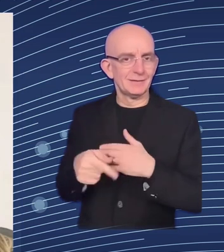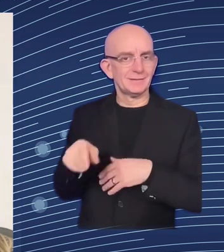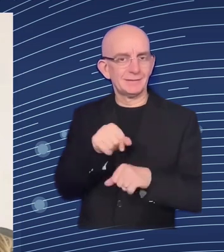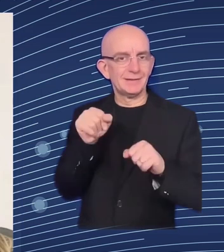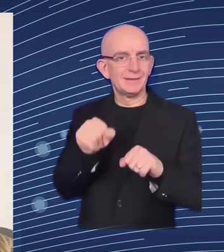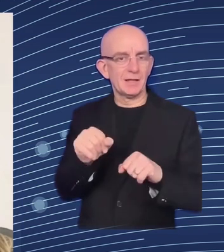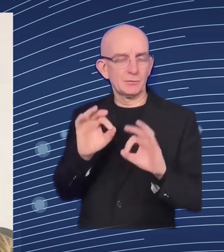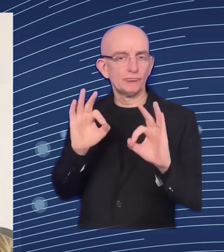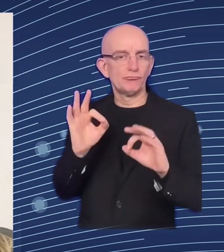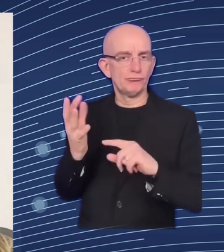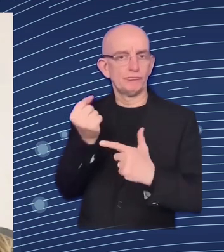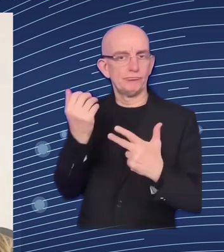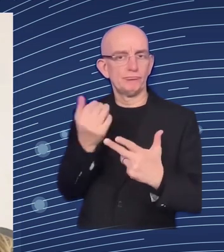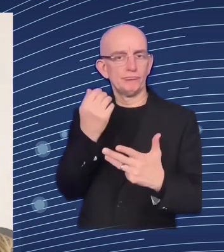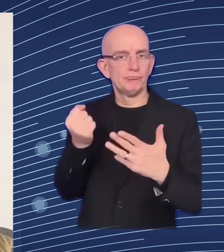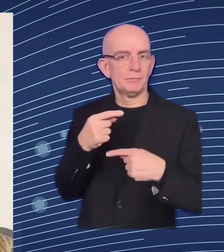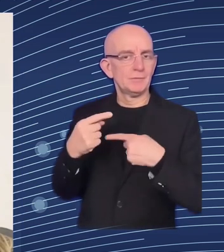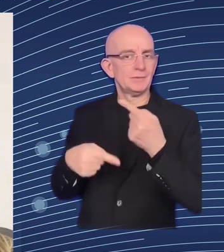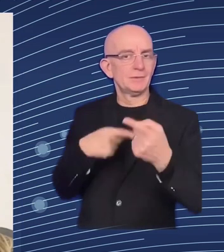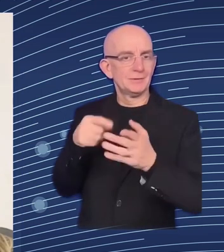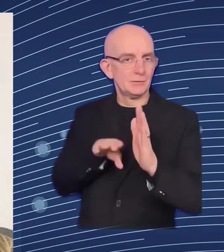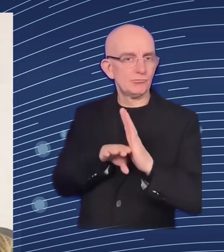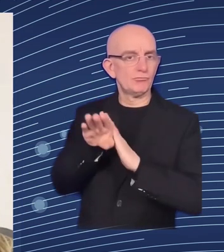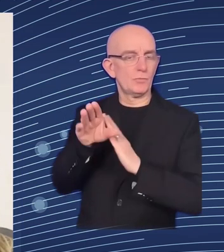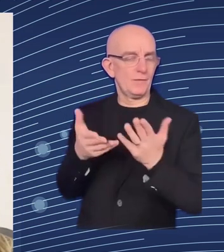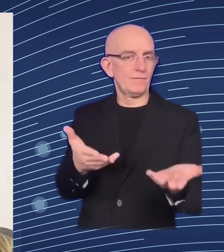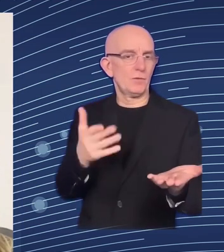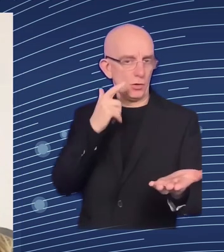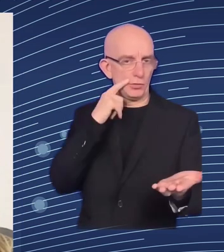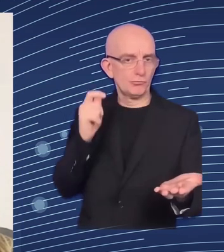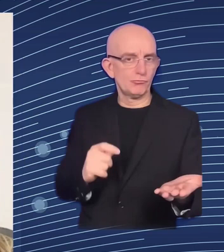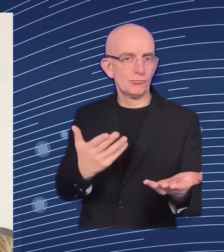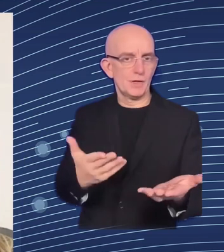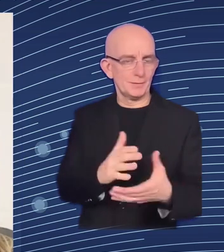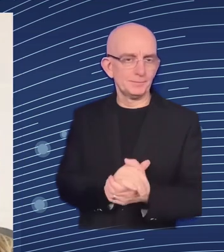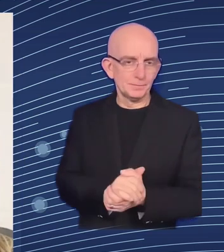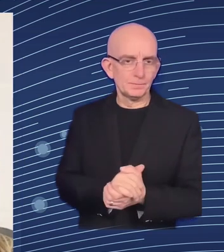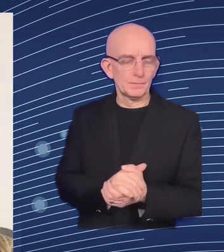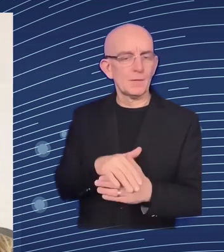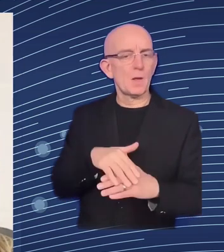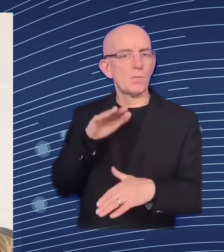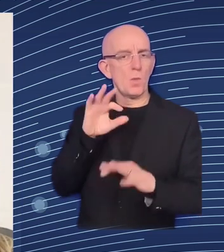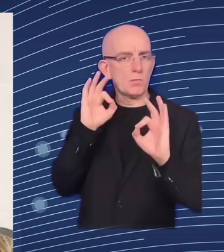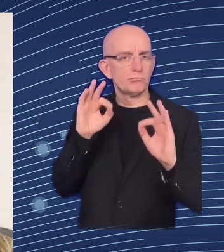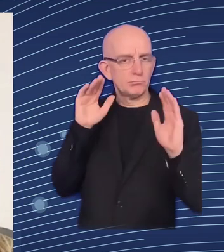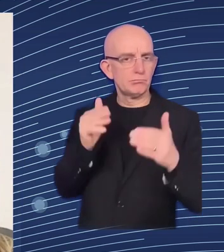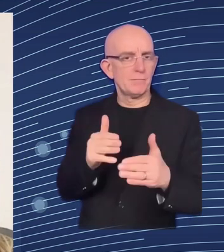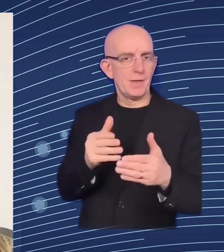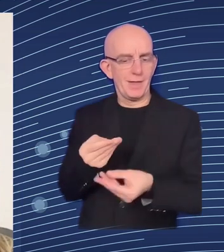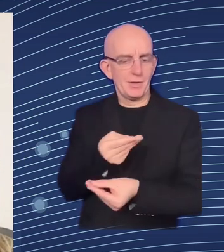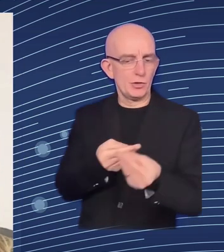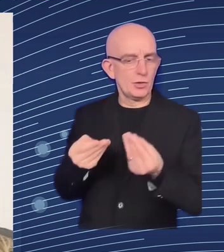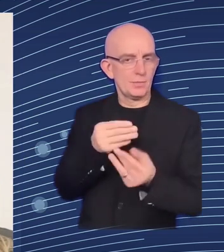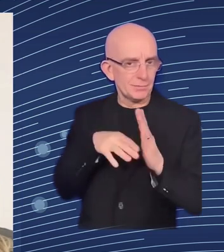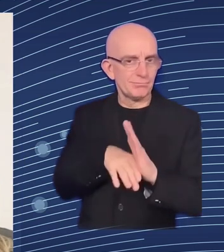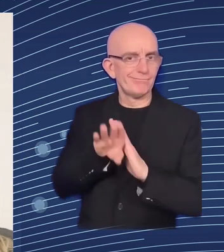and and all of those issues um that that will be the the priority um but